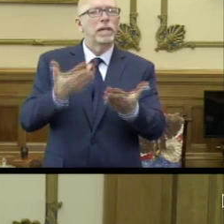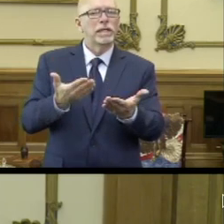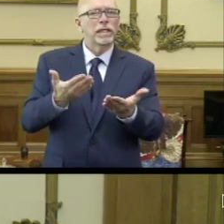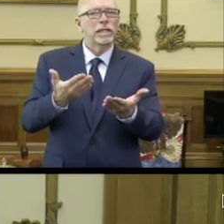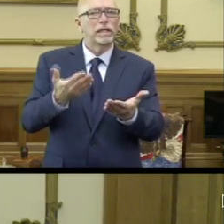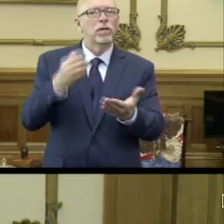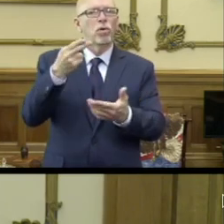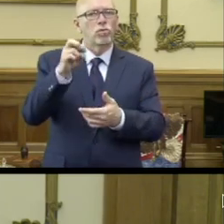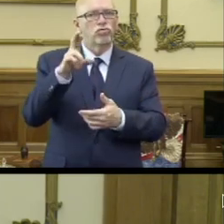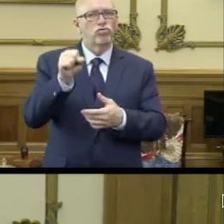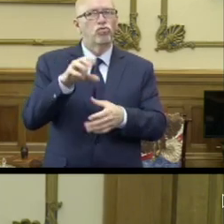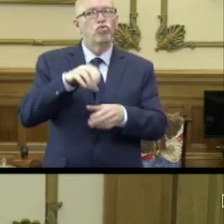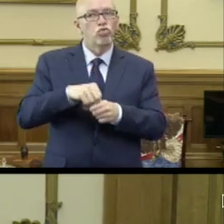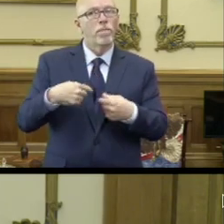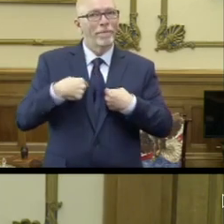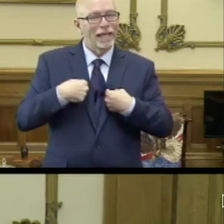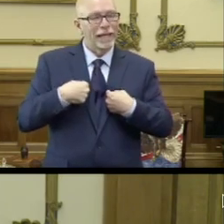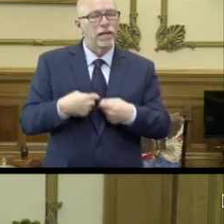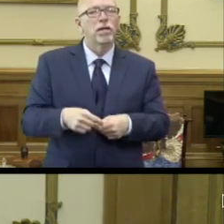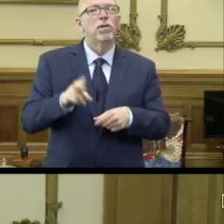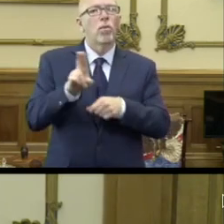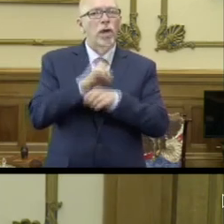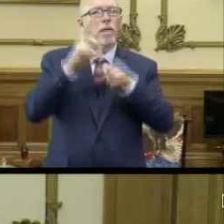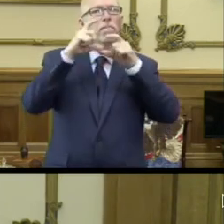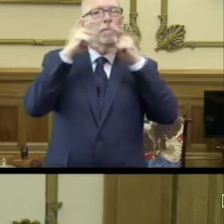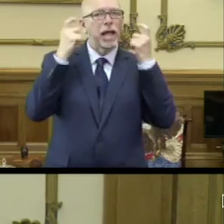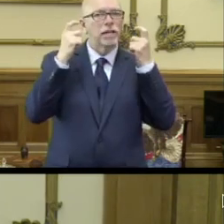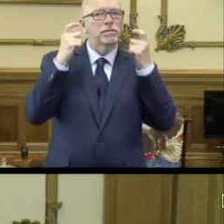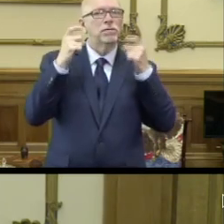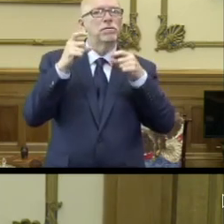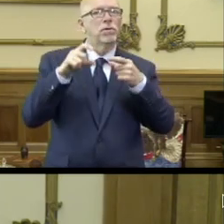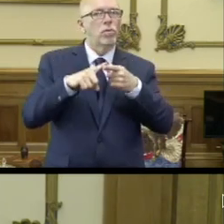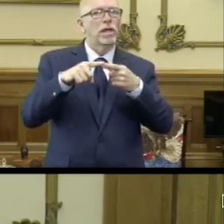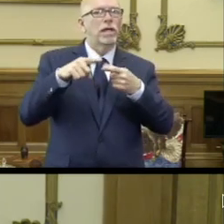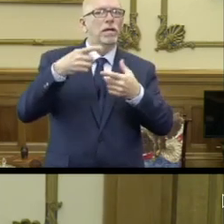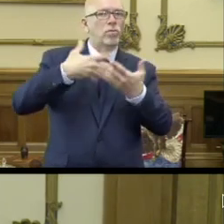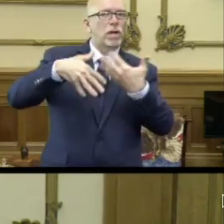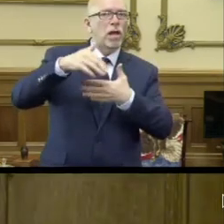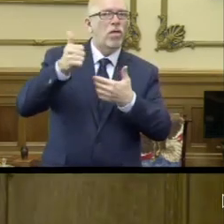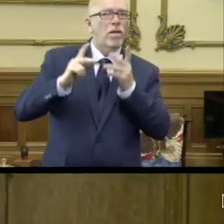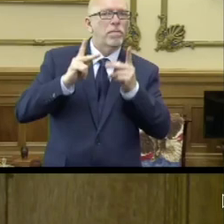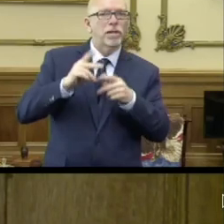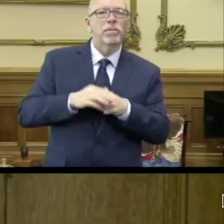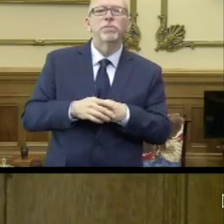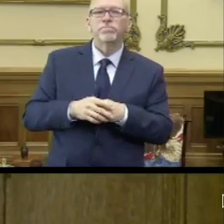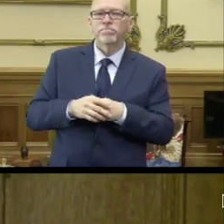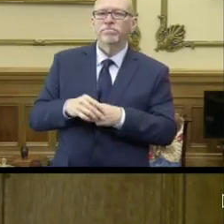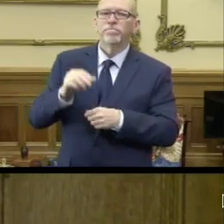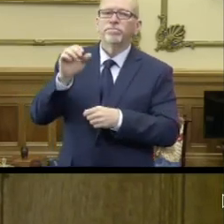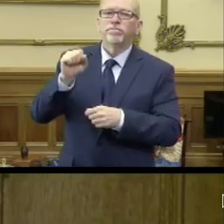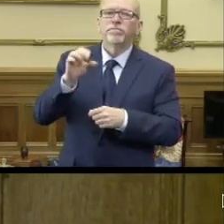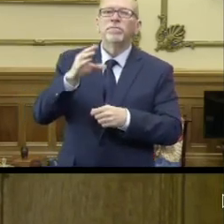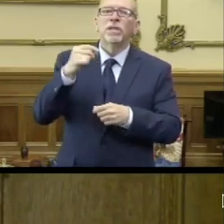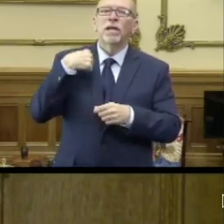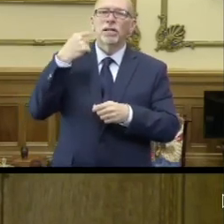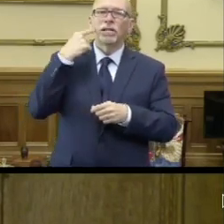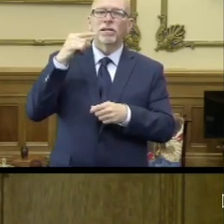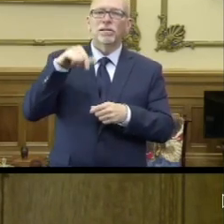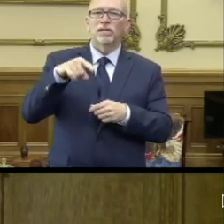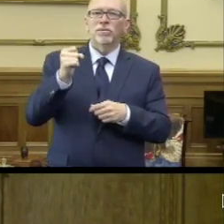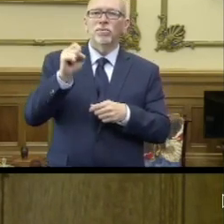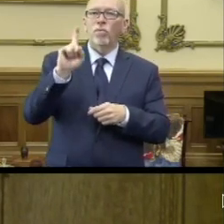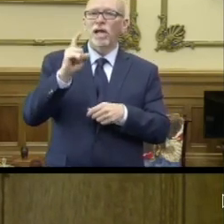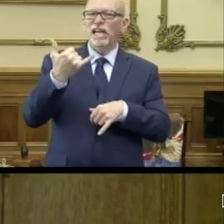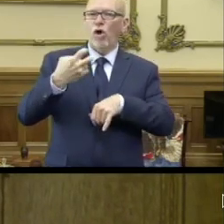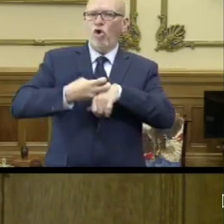Hoosiers, including myself, to wear a mask when around others. Yeah. And honestly, I think this is when the hard work